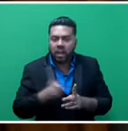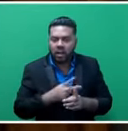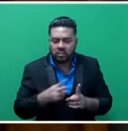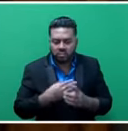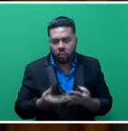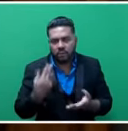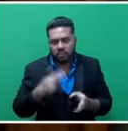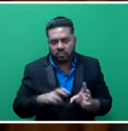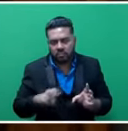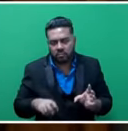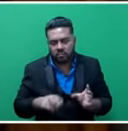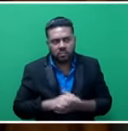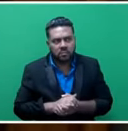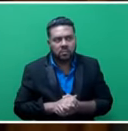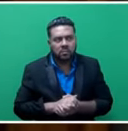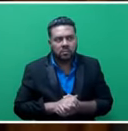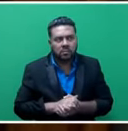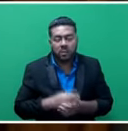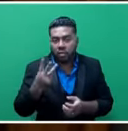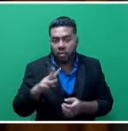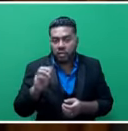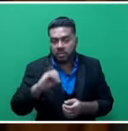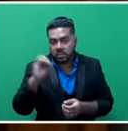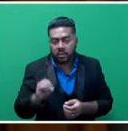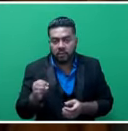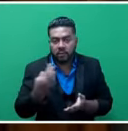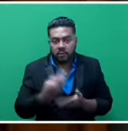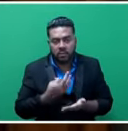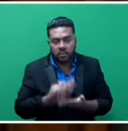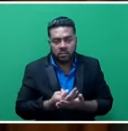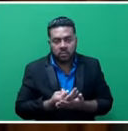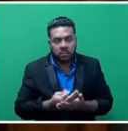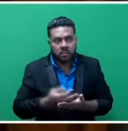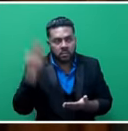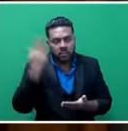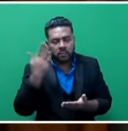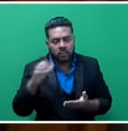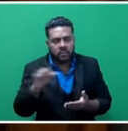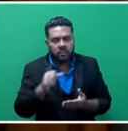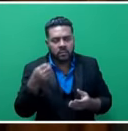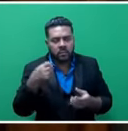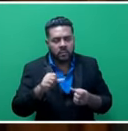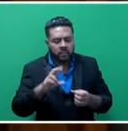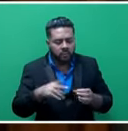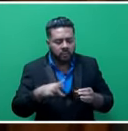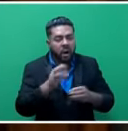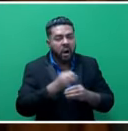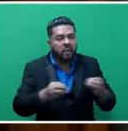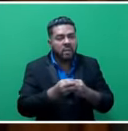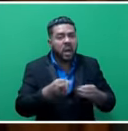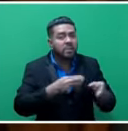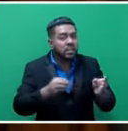schools come in many categories. 30% of the funds the schools are to use for administration and office operations.